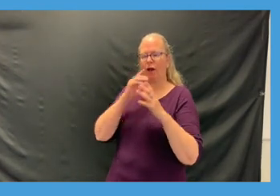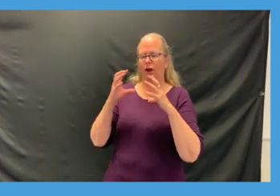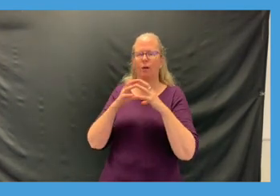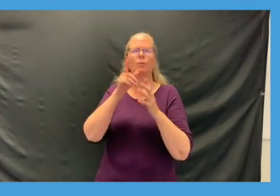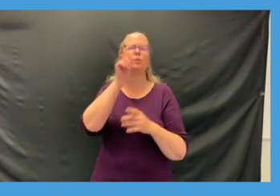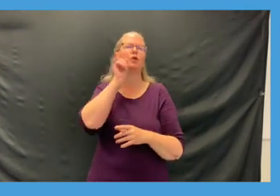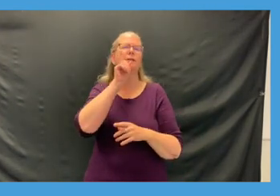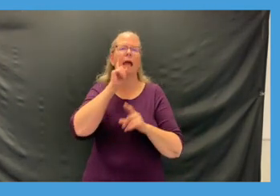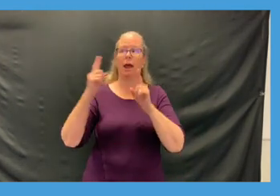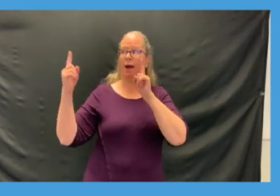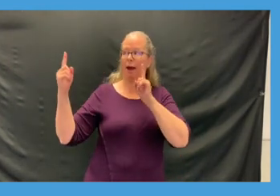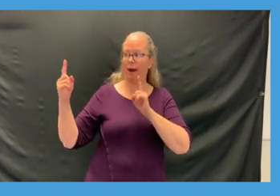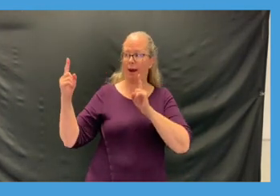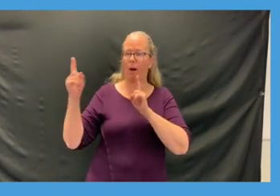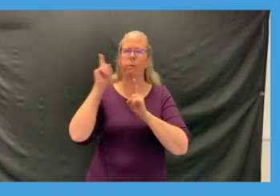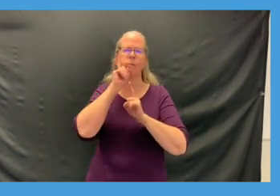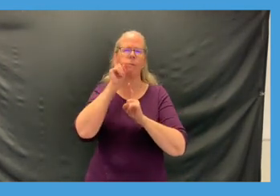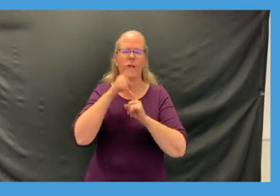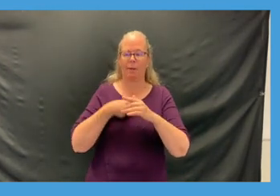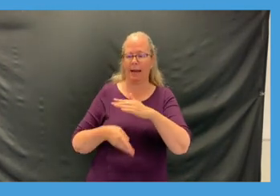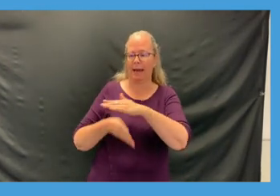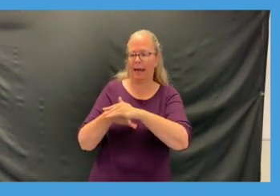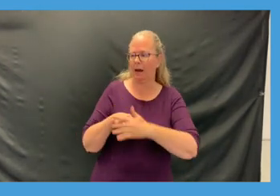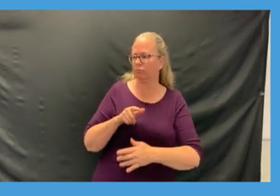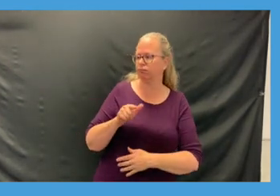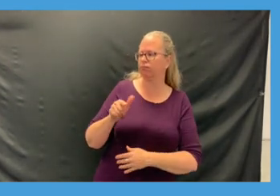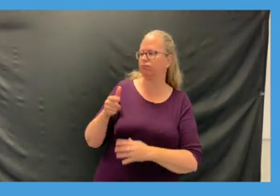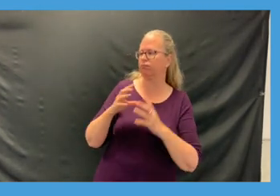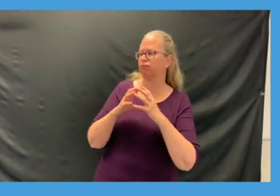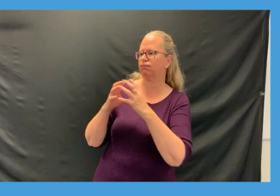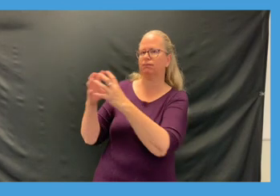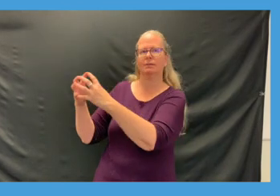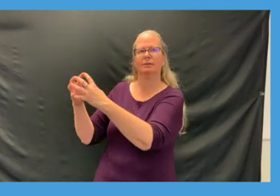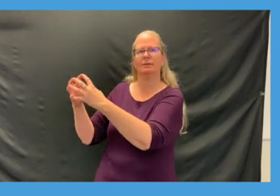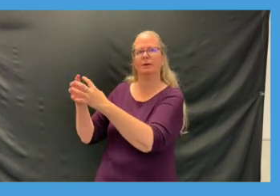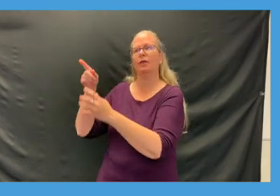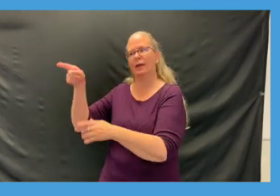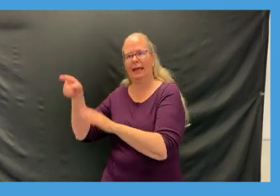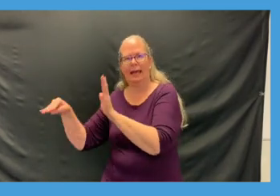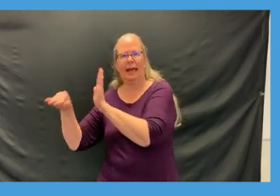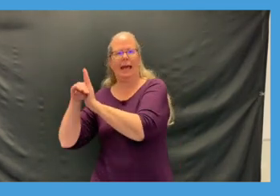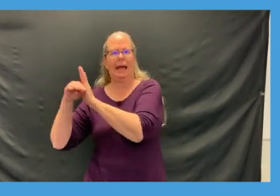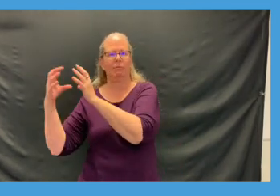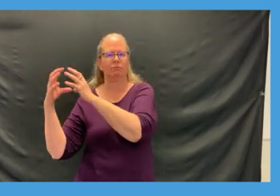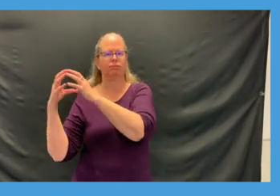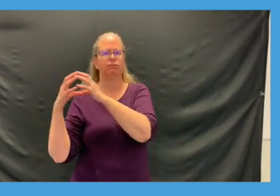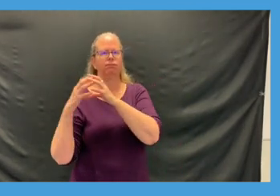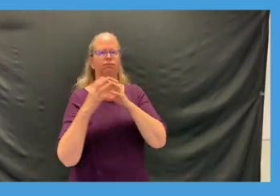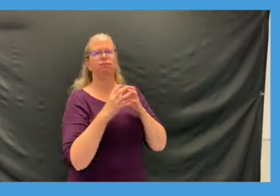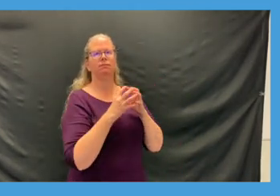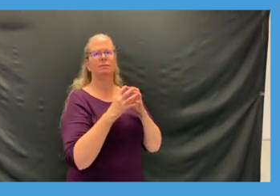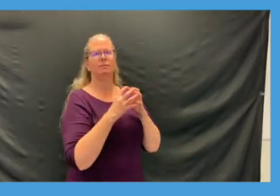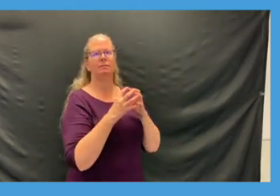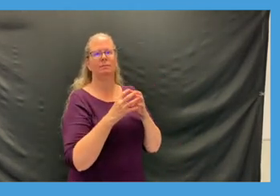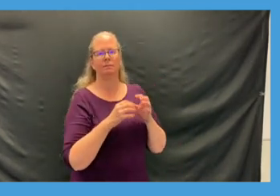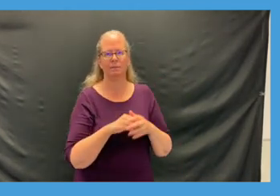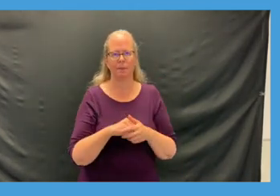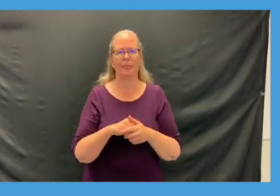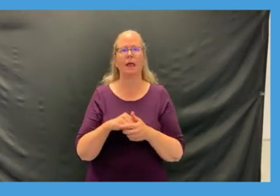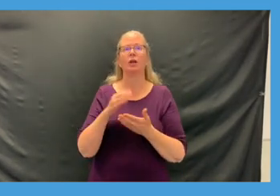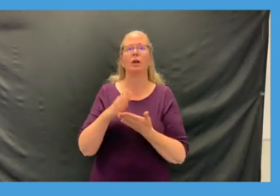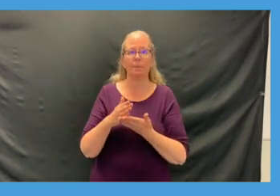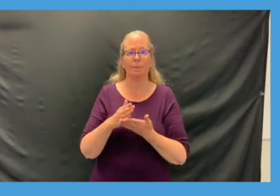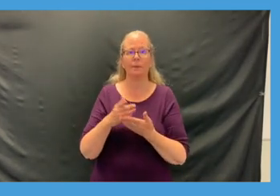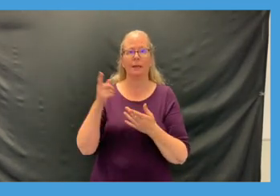pass stop and chase it so again you're either passing with a friend back and forth or you're gonna pass with yourself